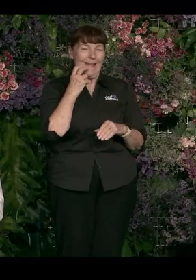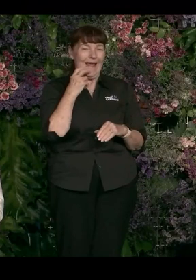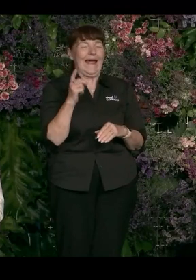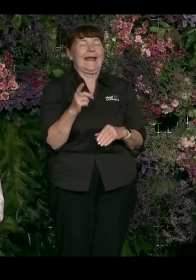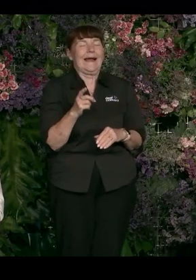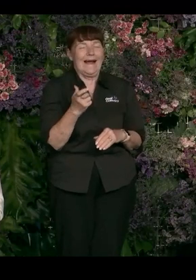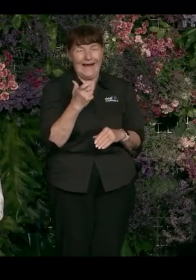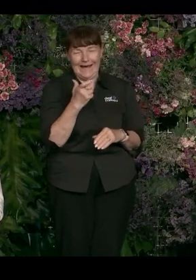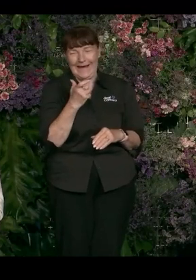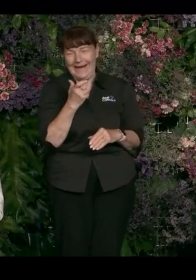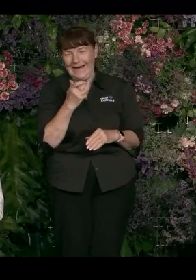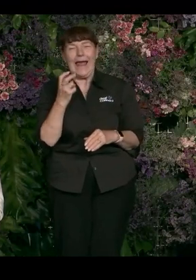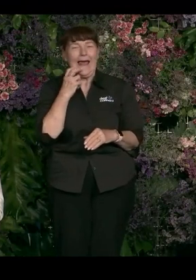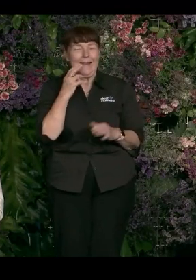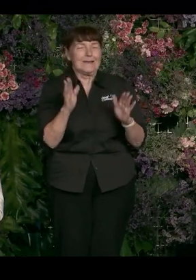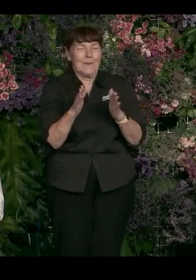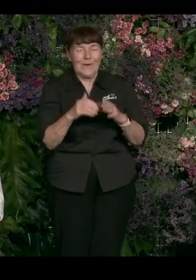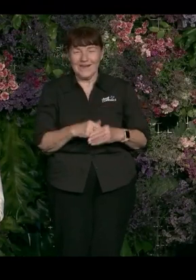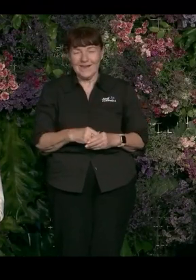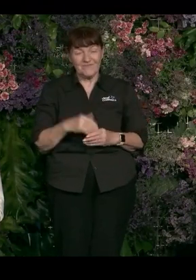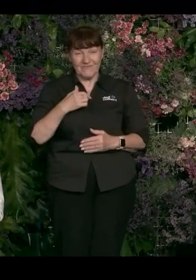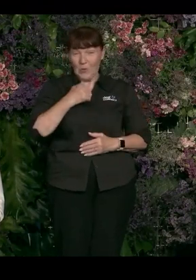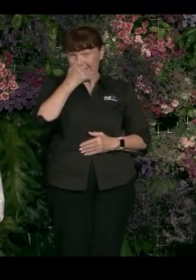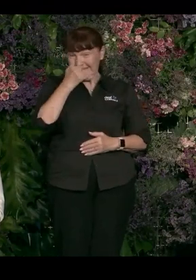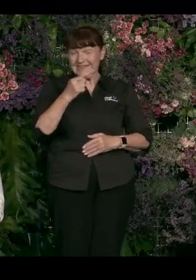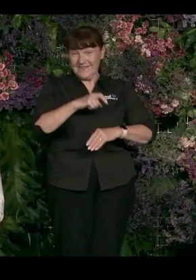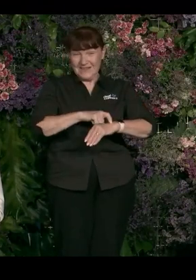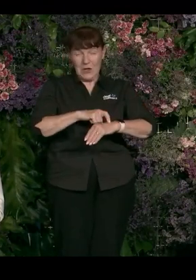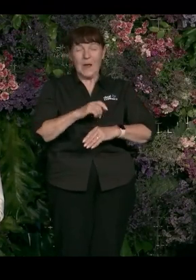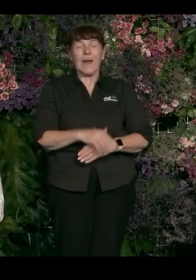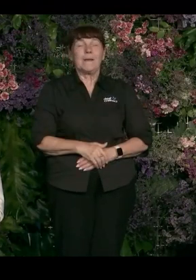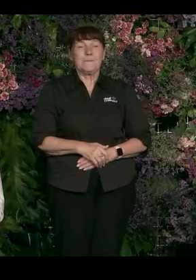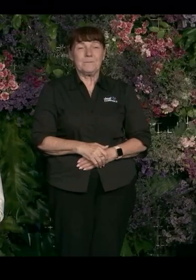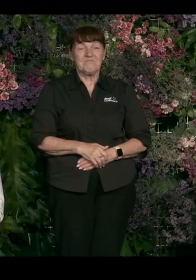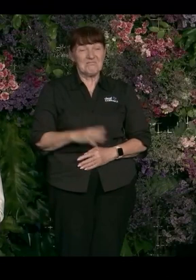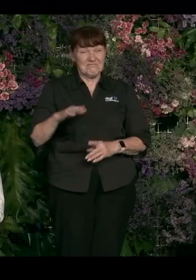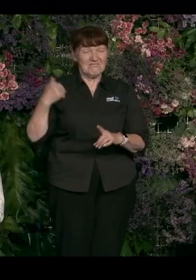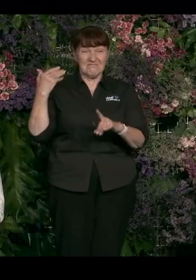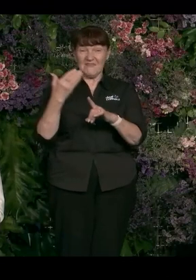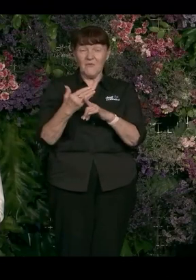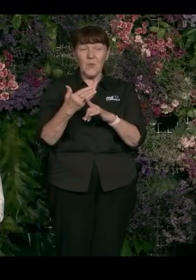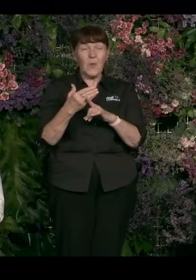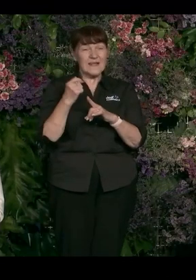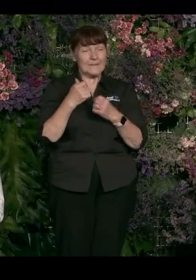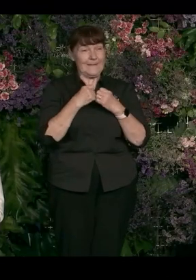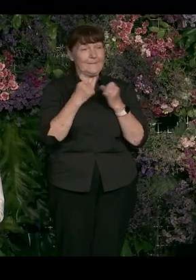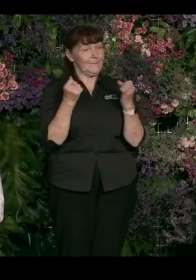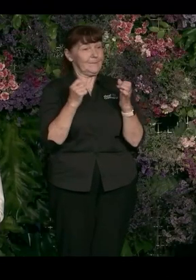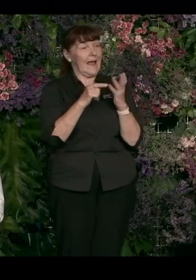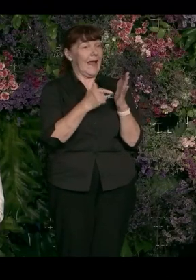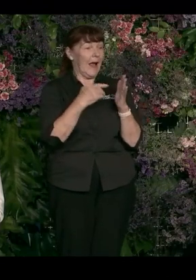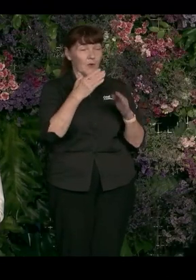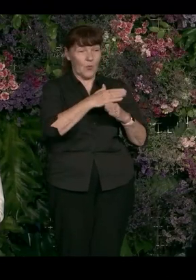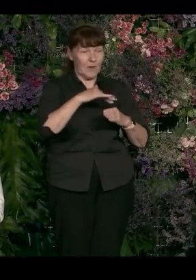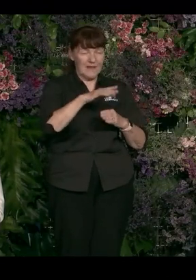and I was 16 and I've always been out in the workplace. So I started as